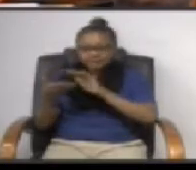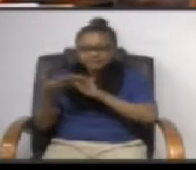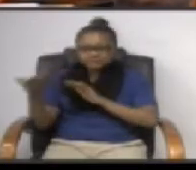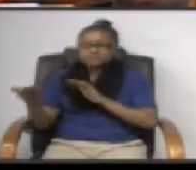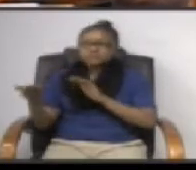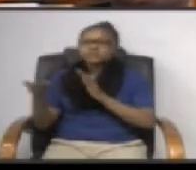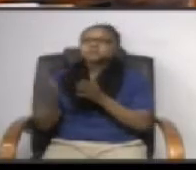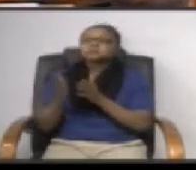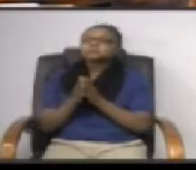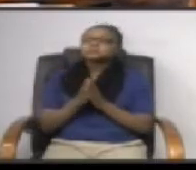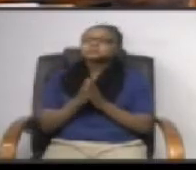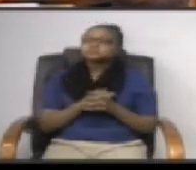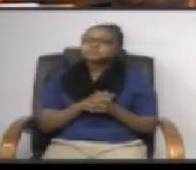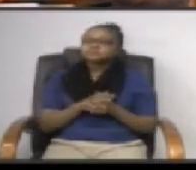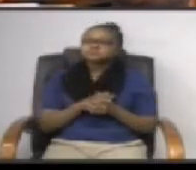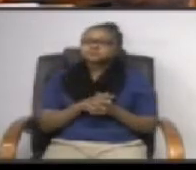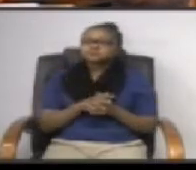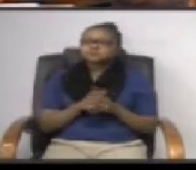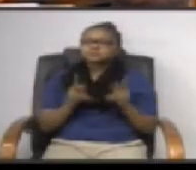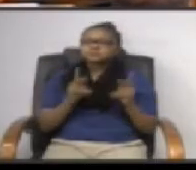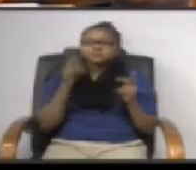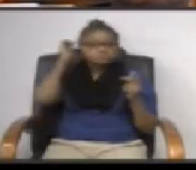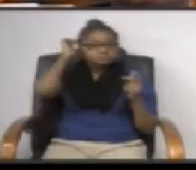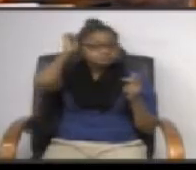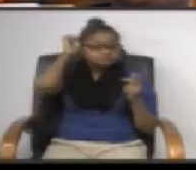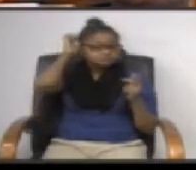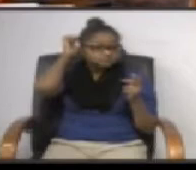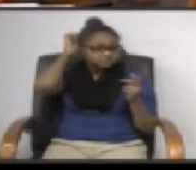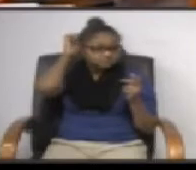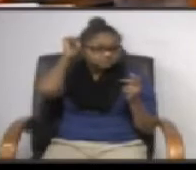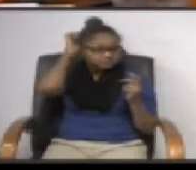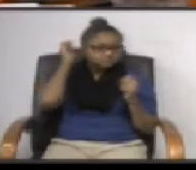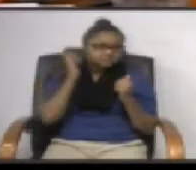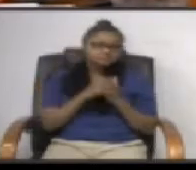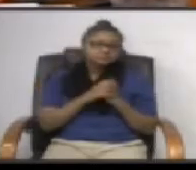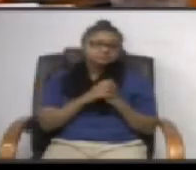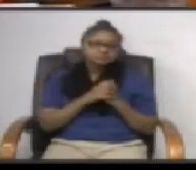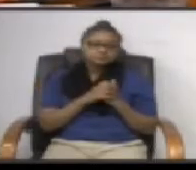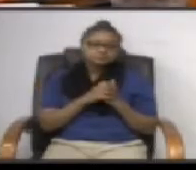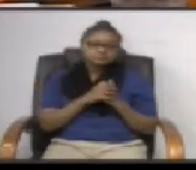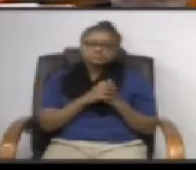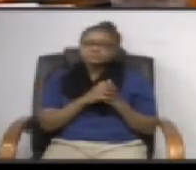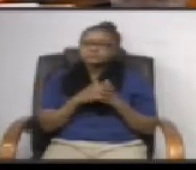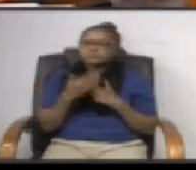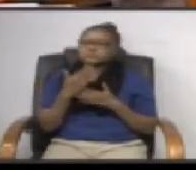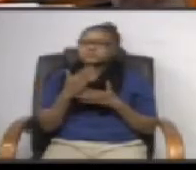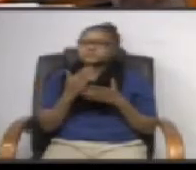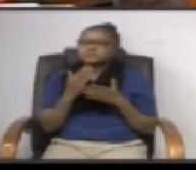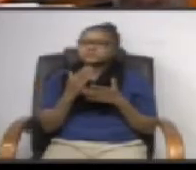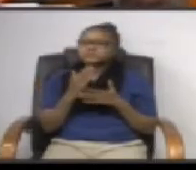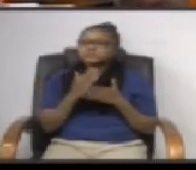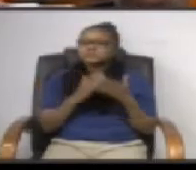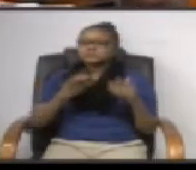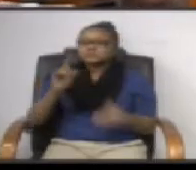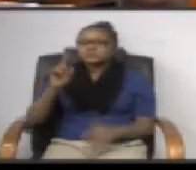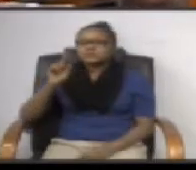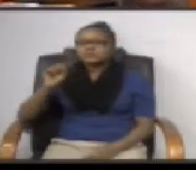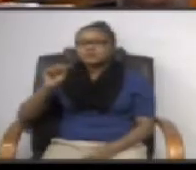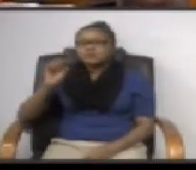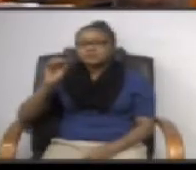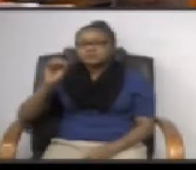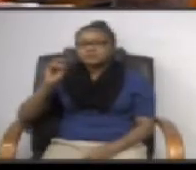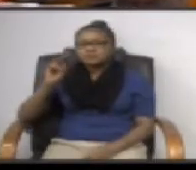have people you know driving there and stuff all the time so that's some towers over there at nasa goddard as well yes